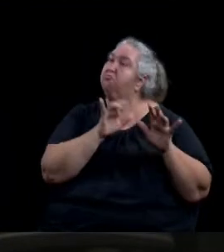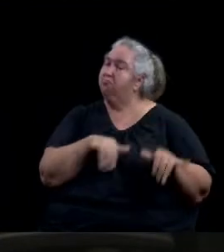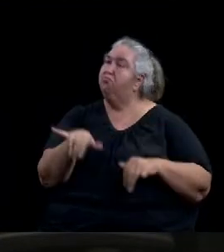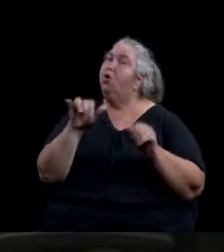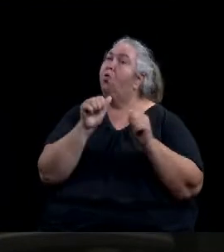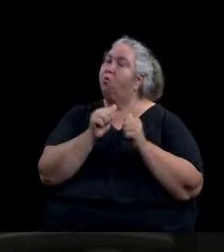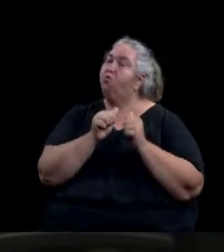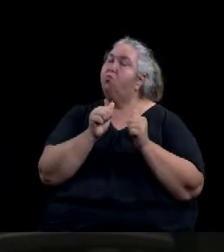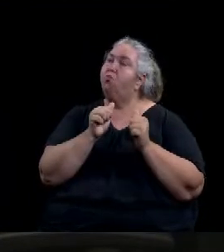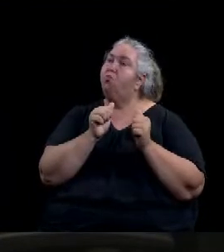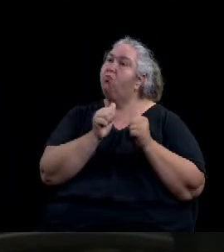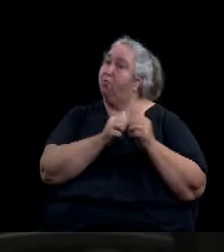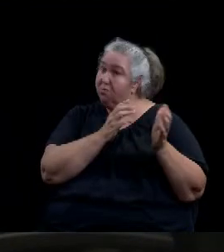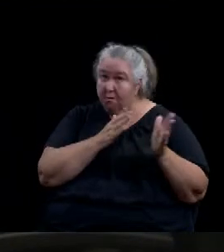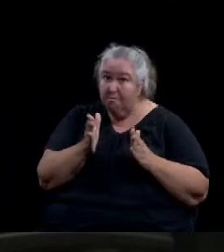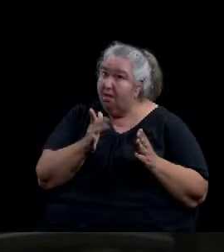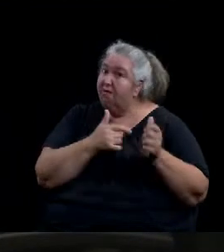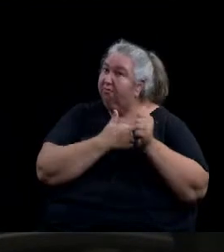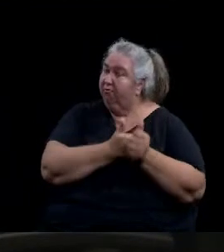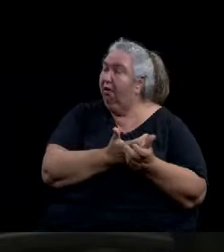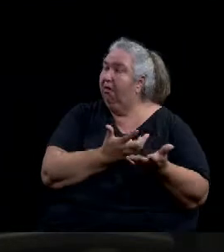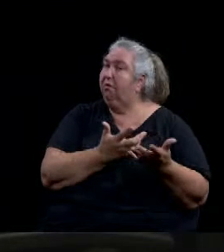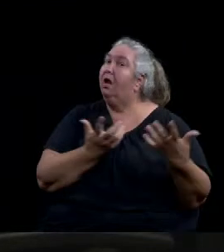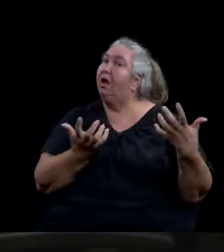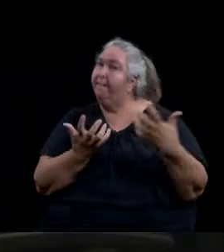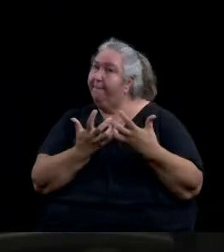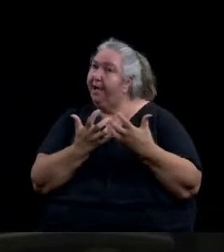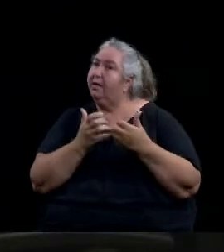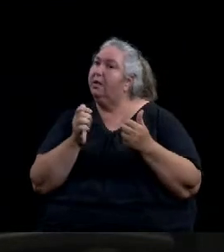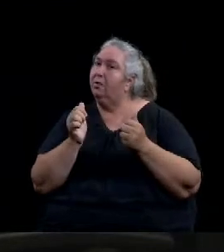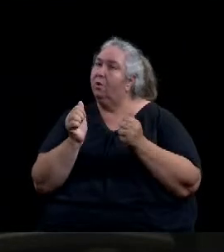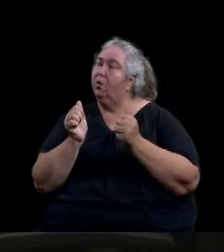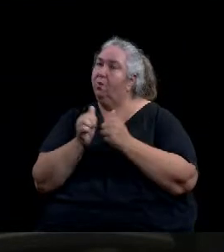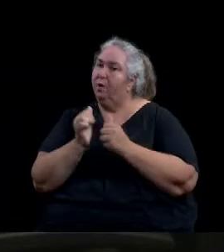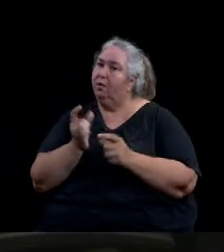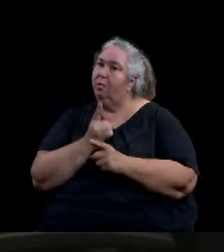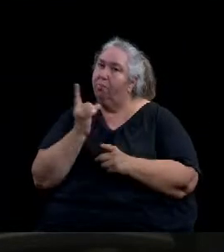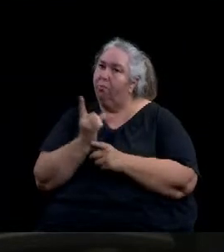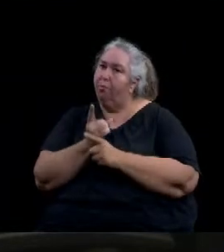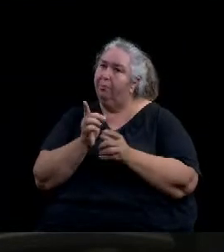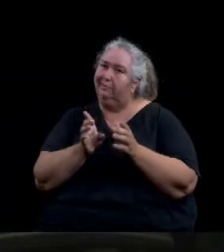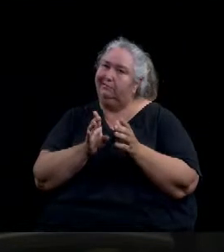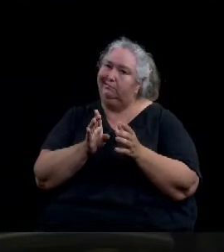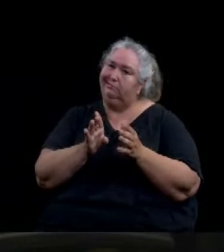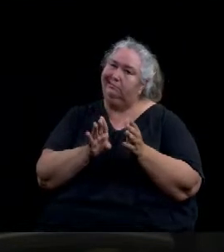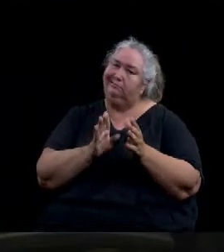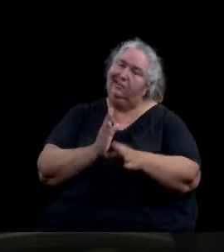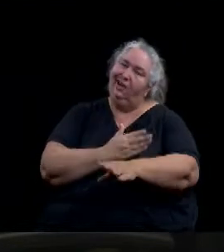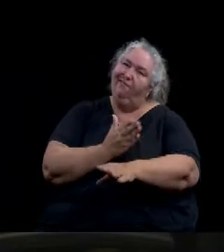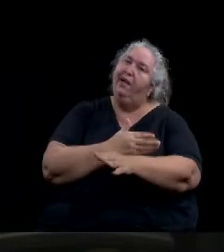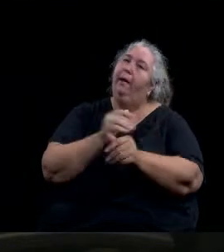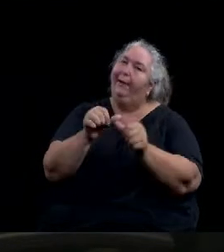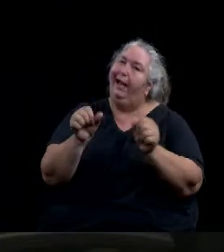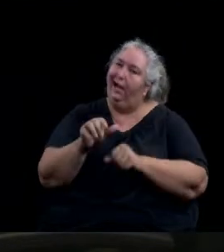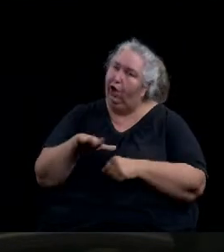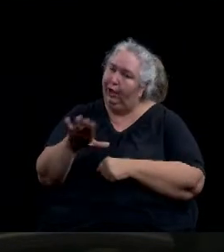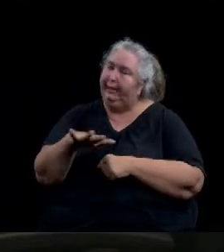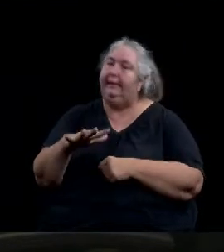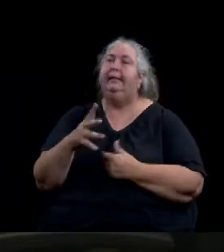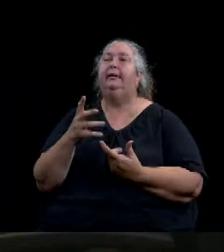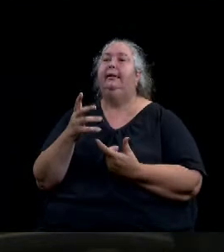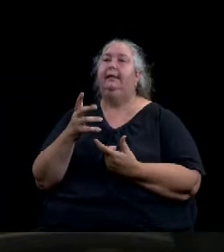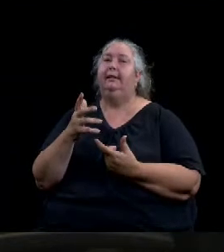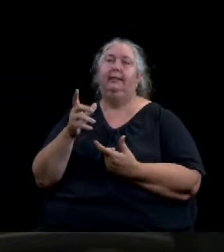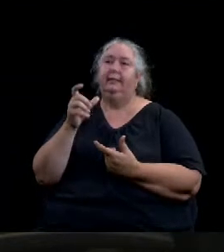compatible with the appropriate and orderly development of the area, which is located, that the proposed use would not be more objectionable to neighboring properties because of